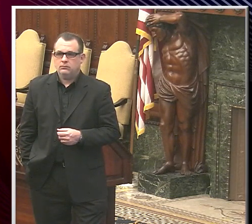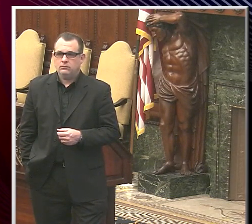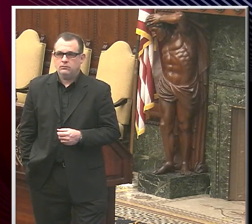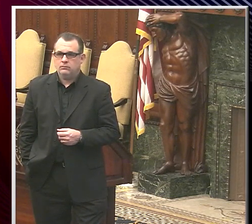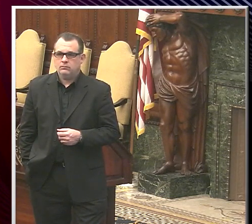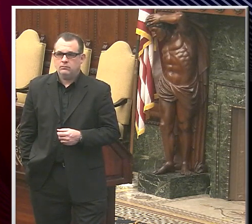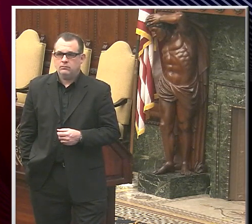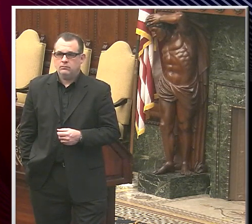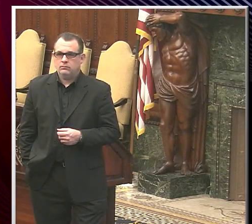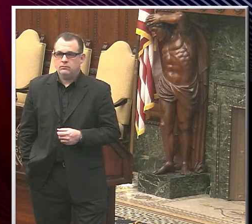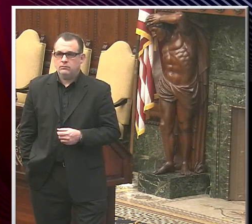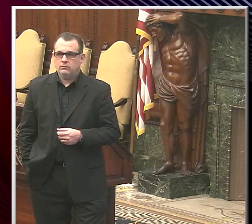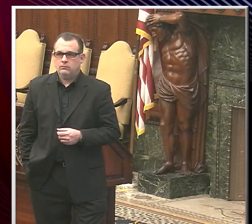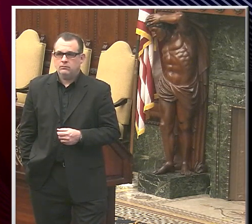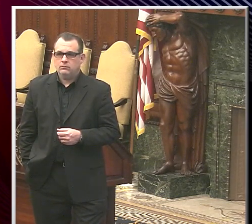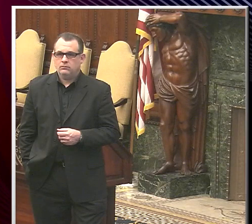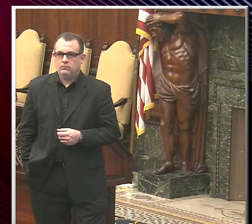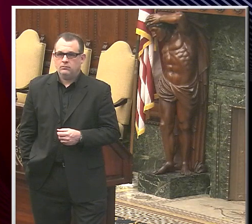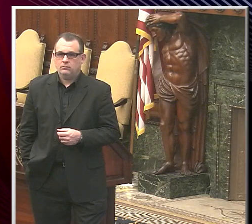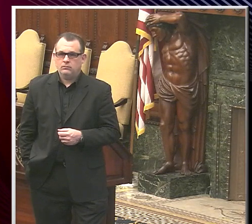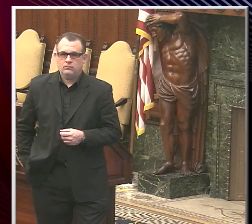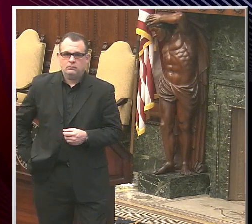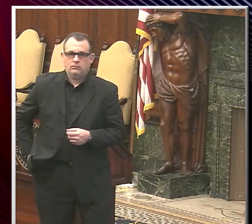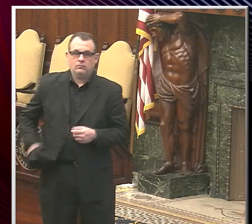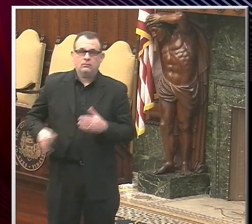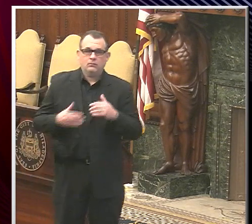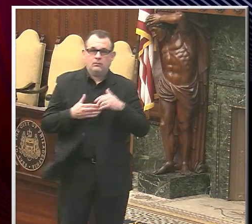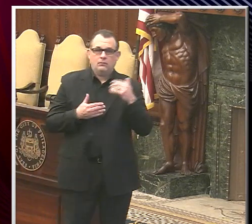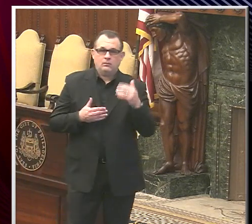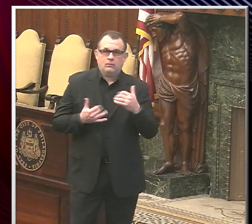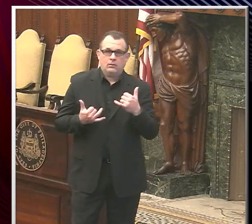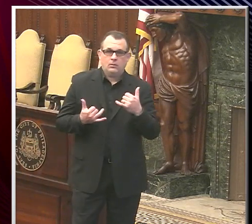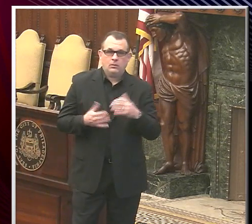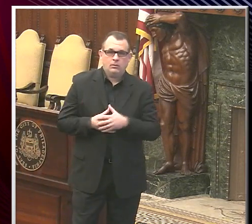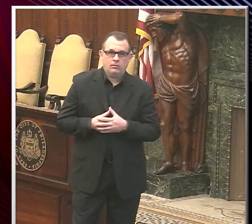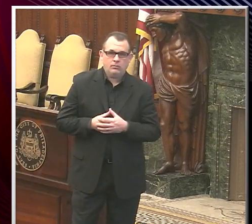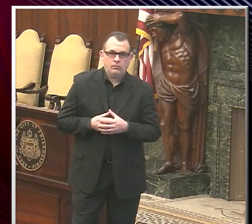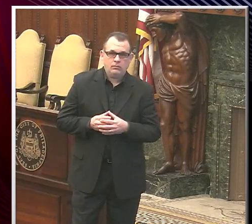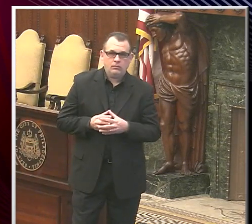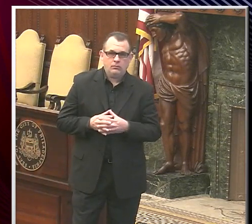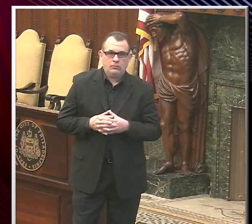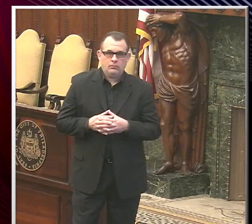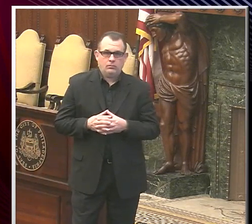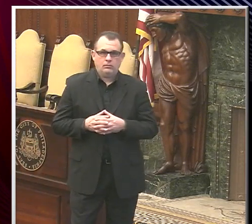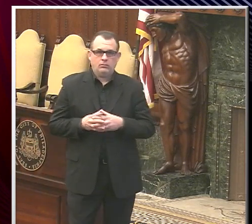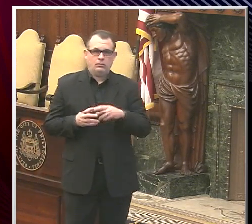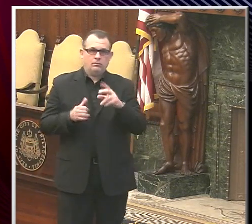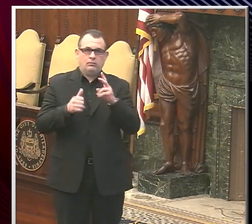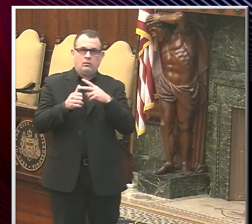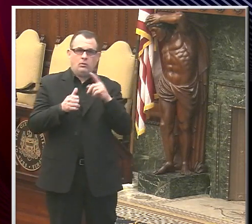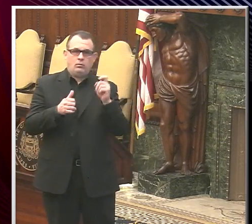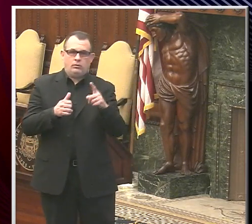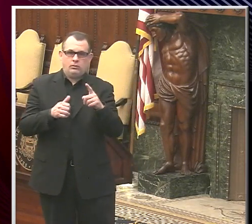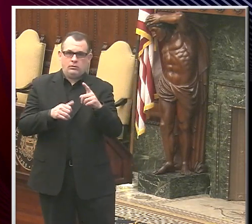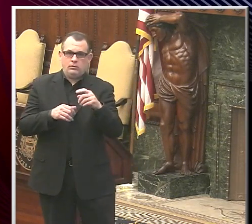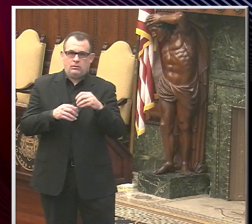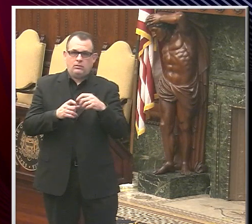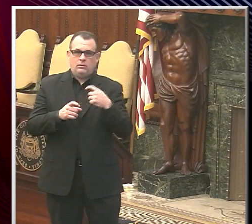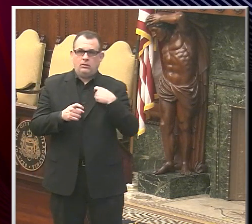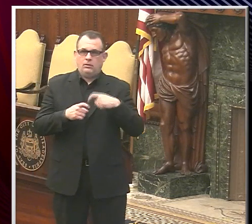y comunicarse. Gracias. Gracias. Mi próxima pregunta será para el doctor Farley.